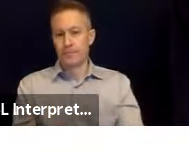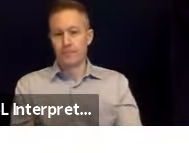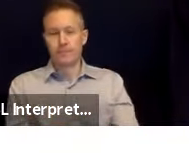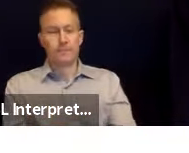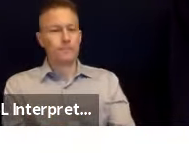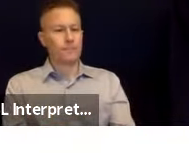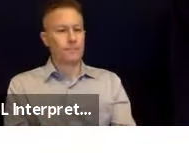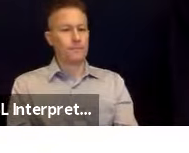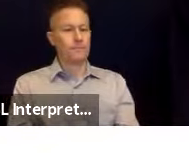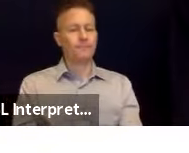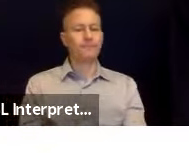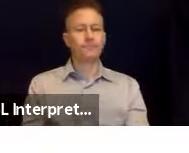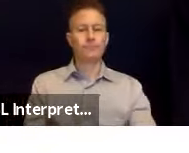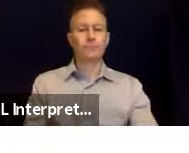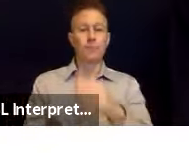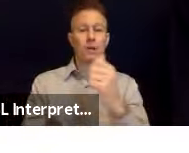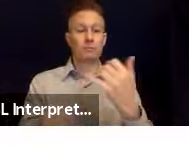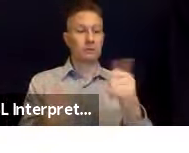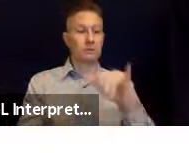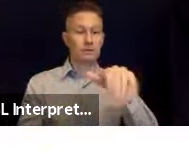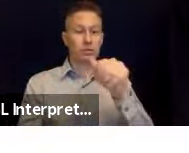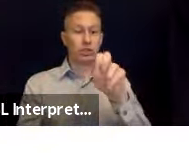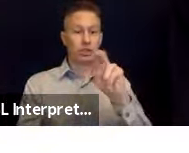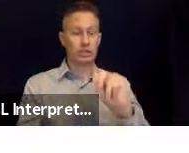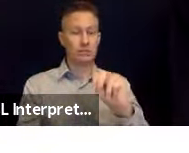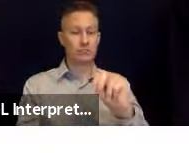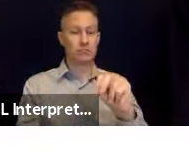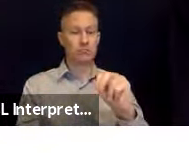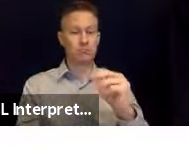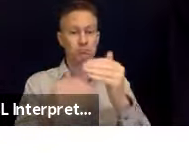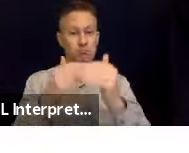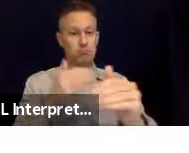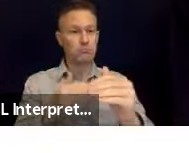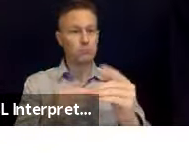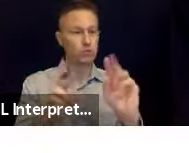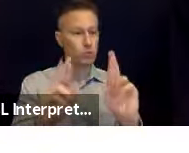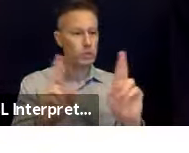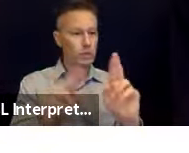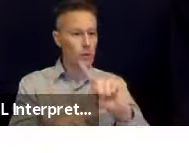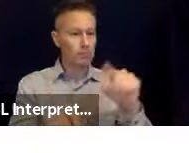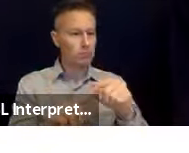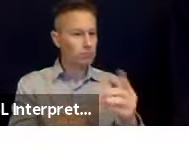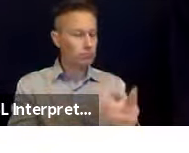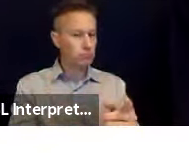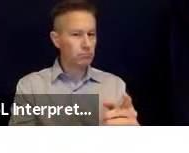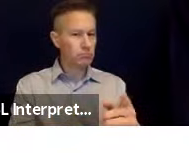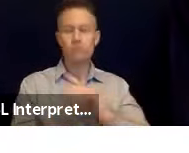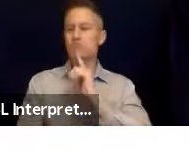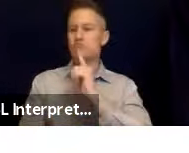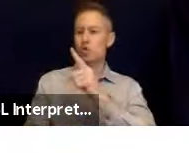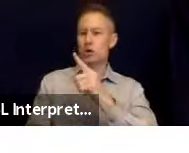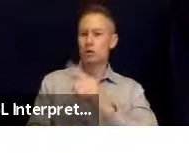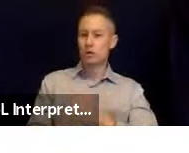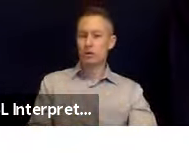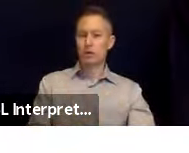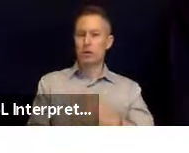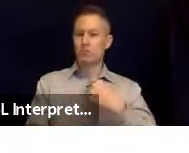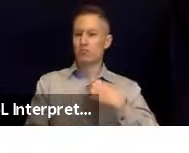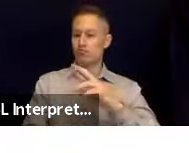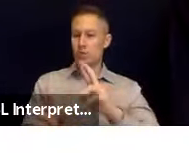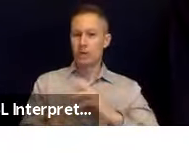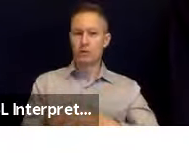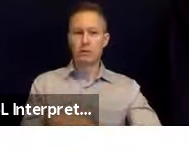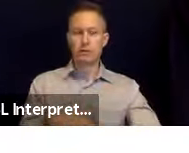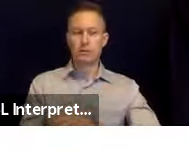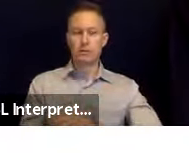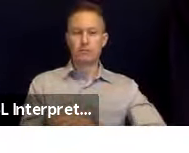And I'm going to turn over to Jason and just tell me next, Jason, when you're ready. Oh, sure. Absolutely. And again,